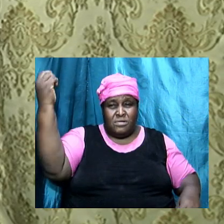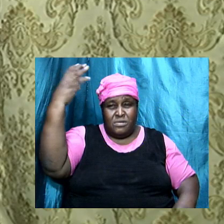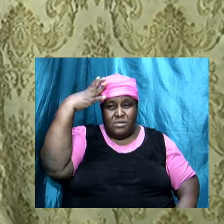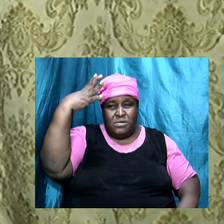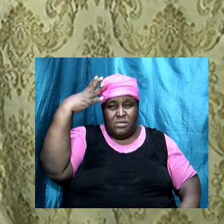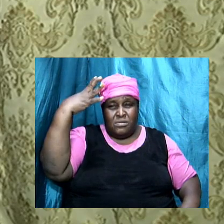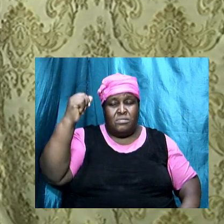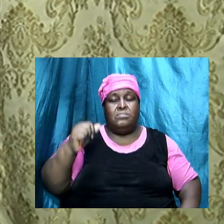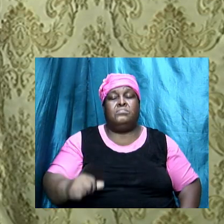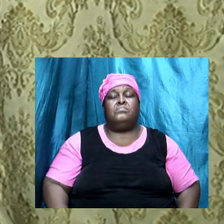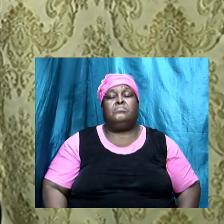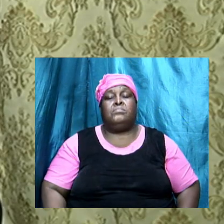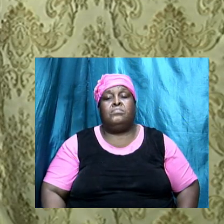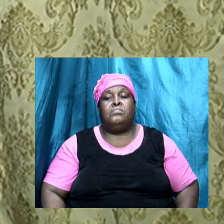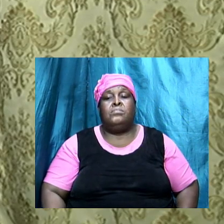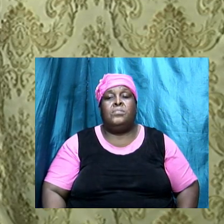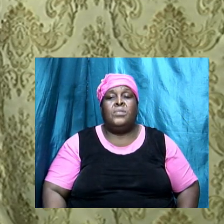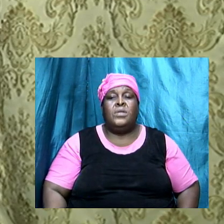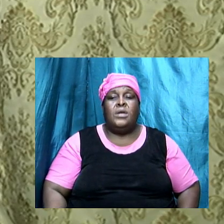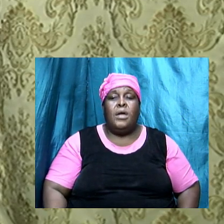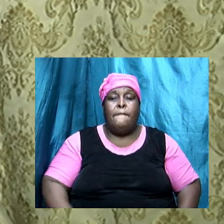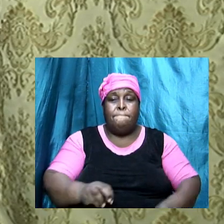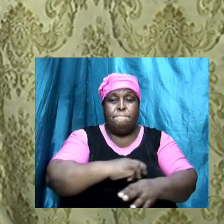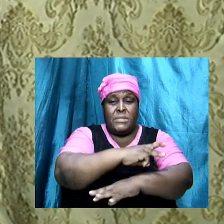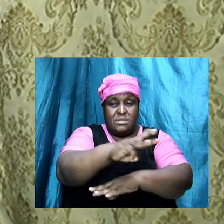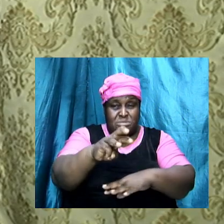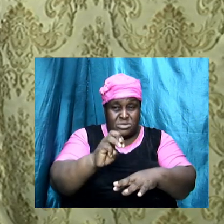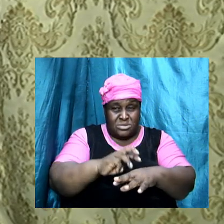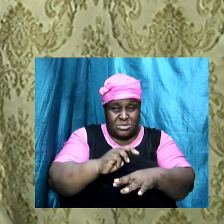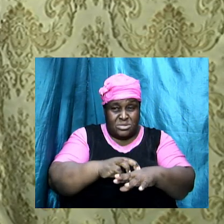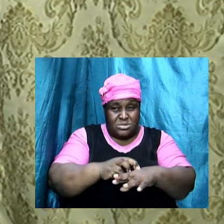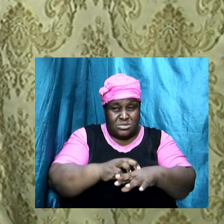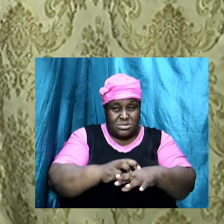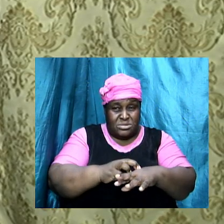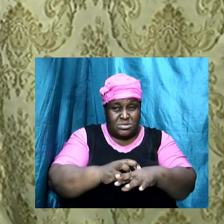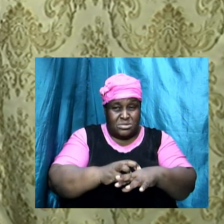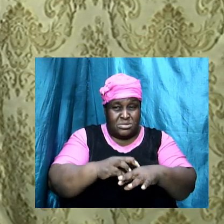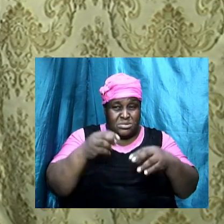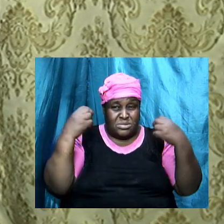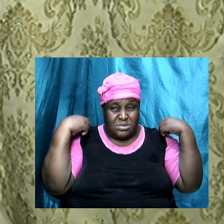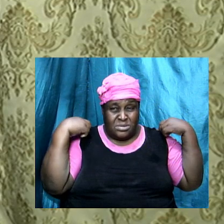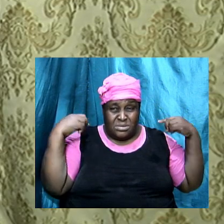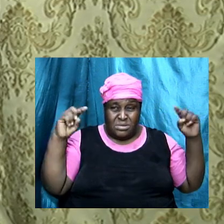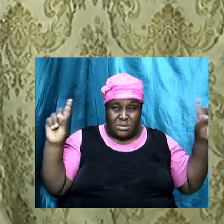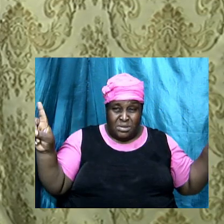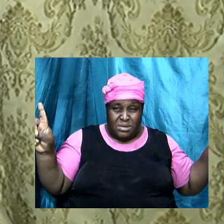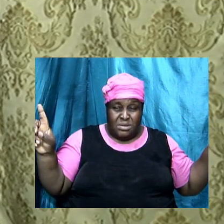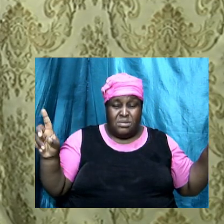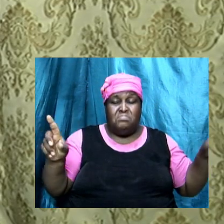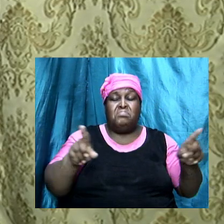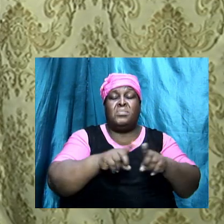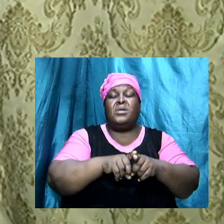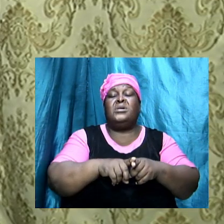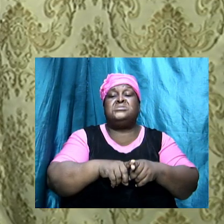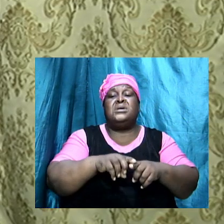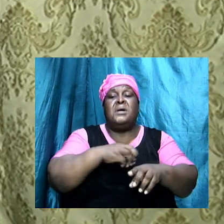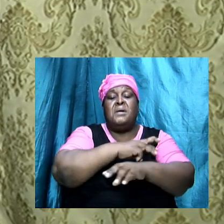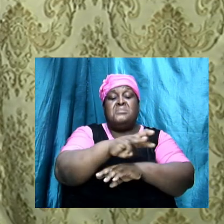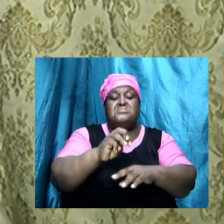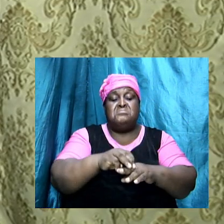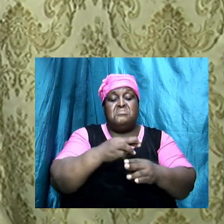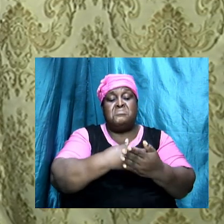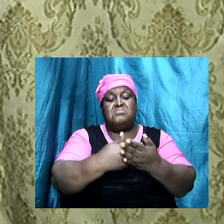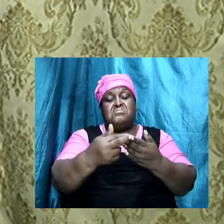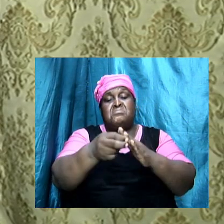thing if his ministers also be transformed as the ministers of righteousness, whose end